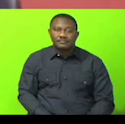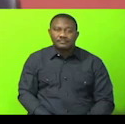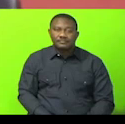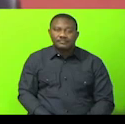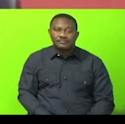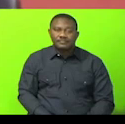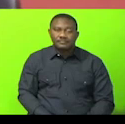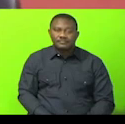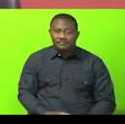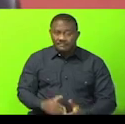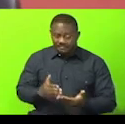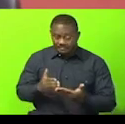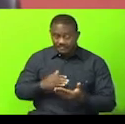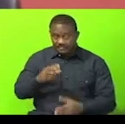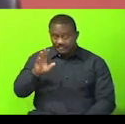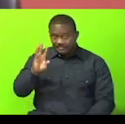six,